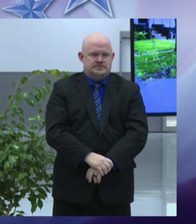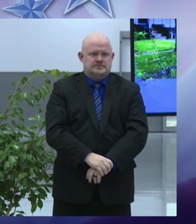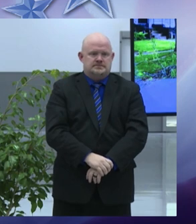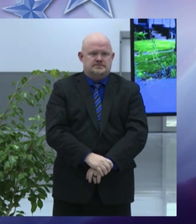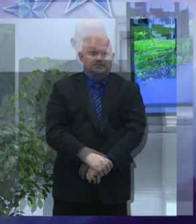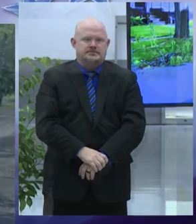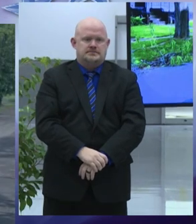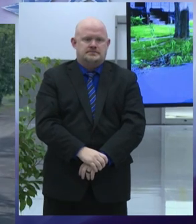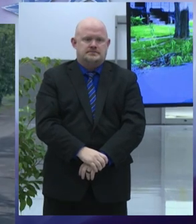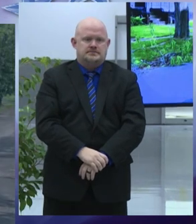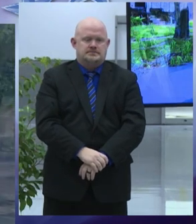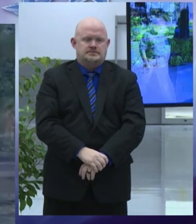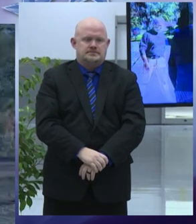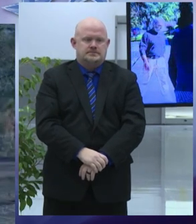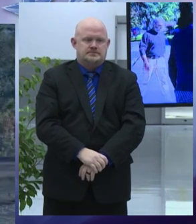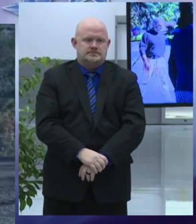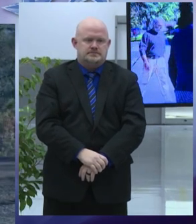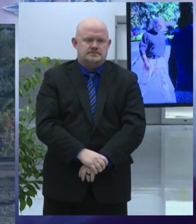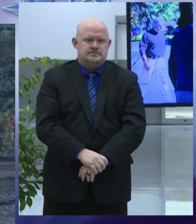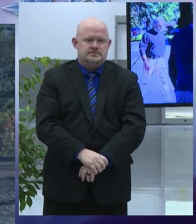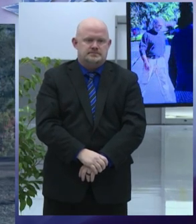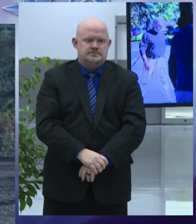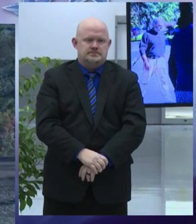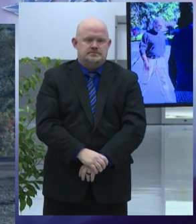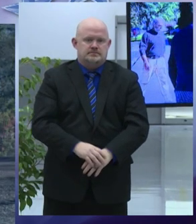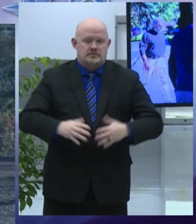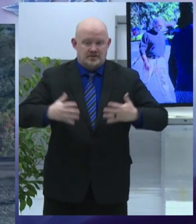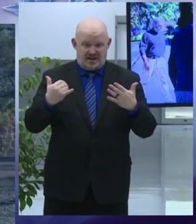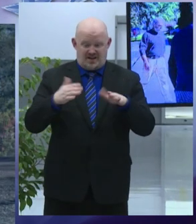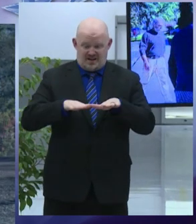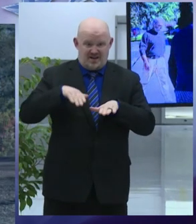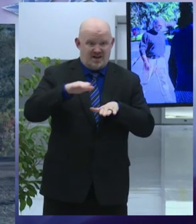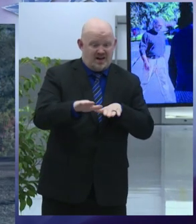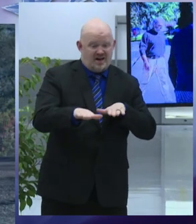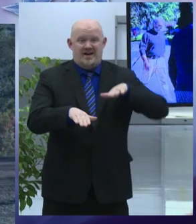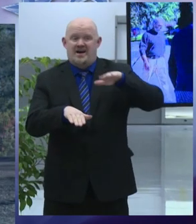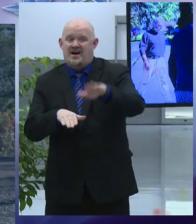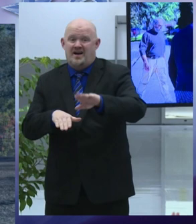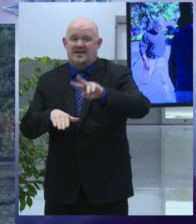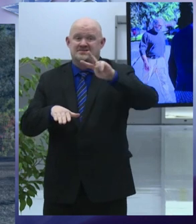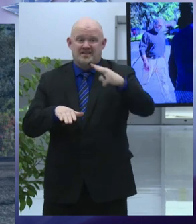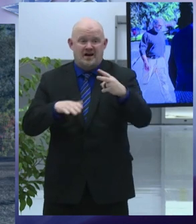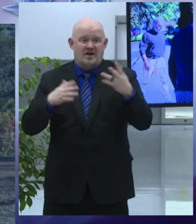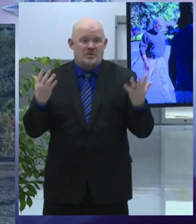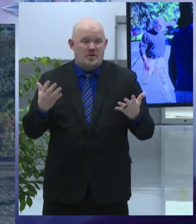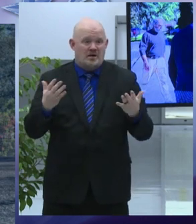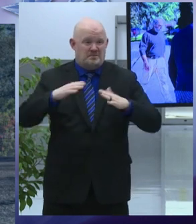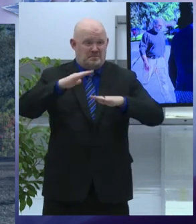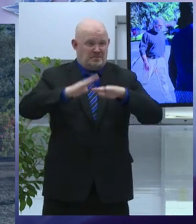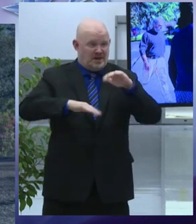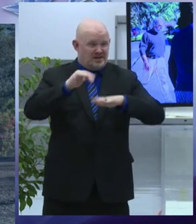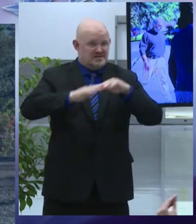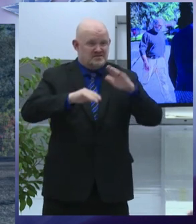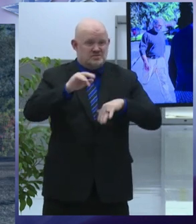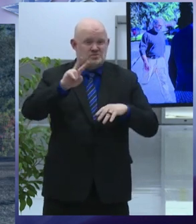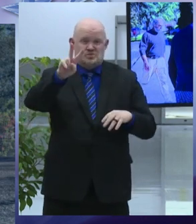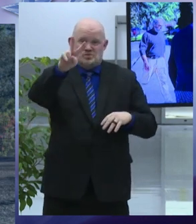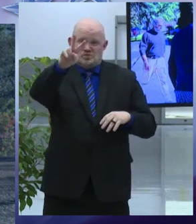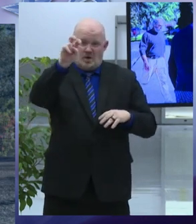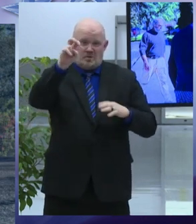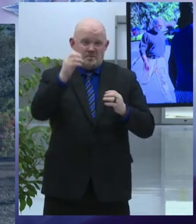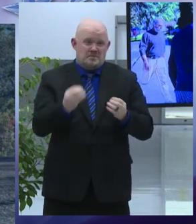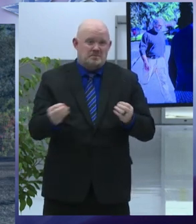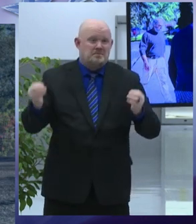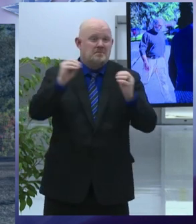second we're going to take the largest step forward yet on our commitment to build 200 new affordable single and two-family homes all across the city